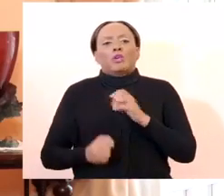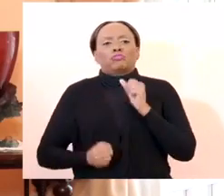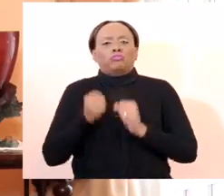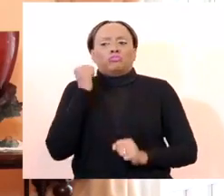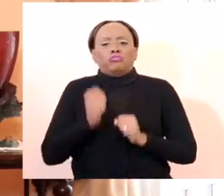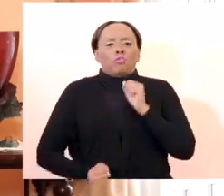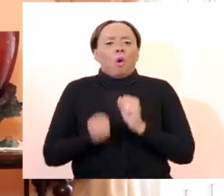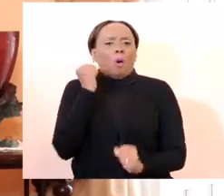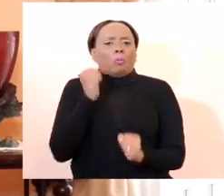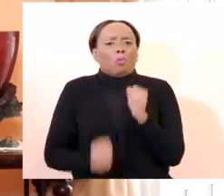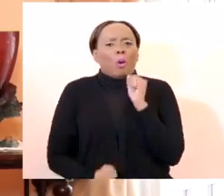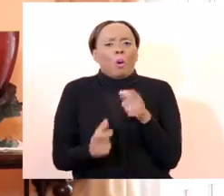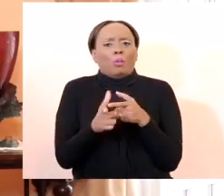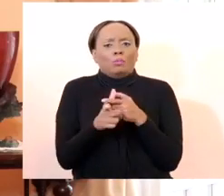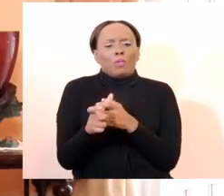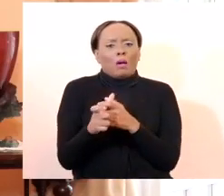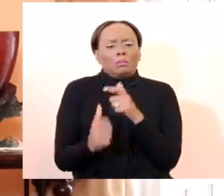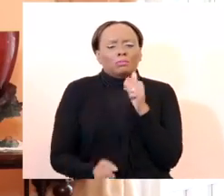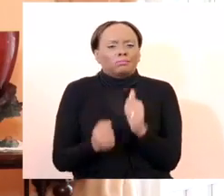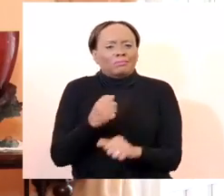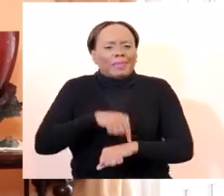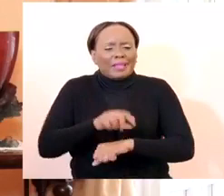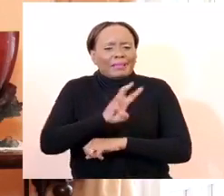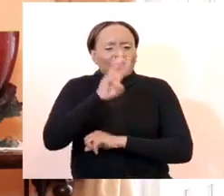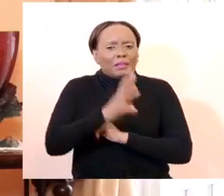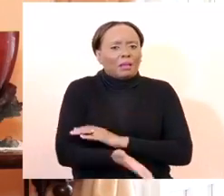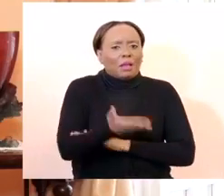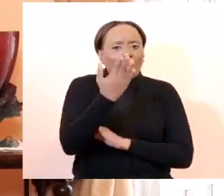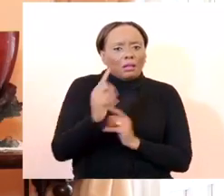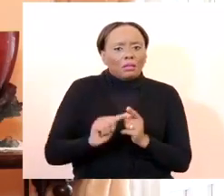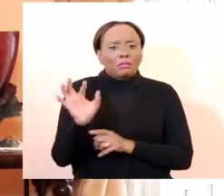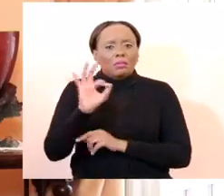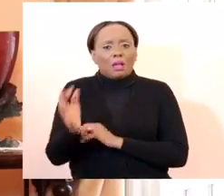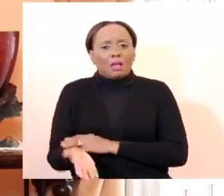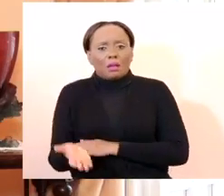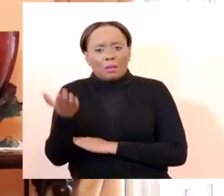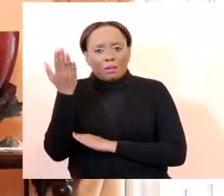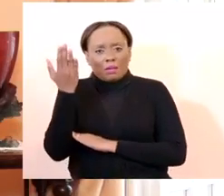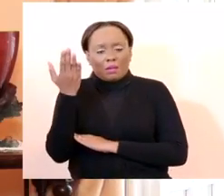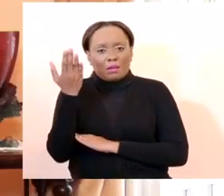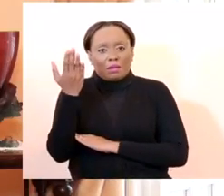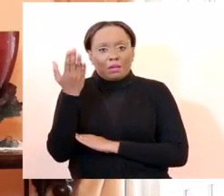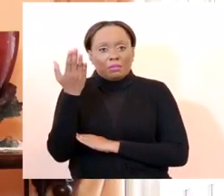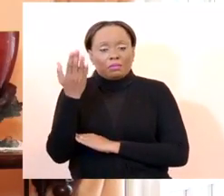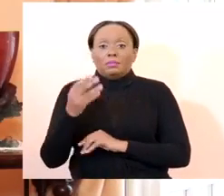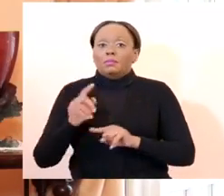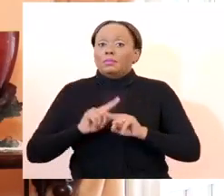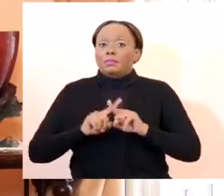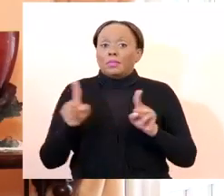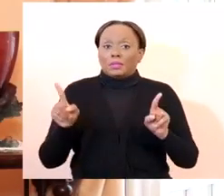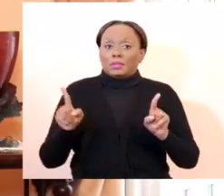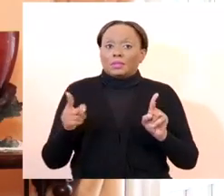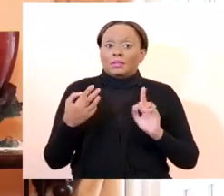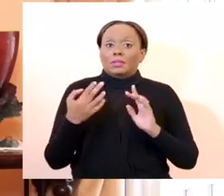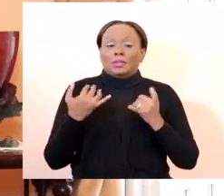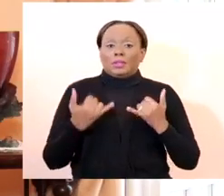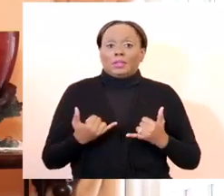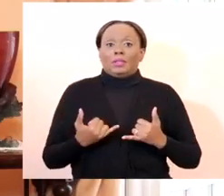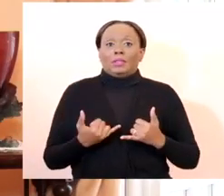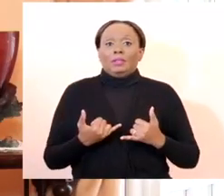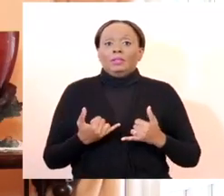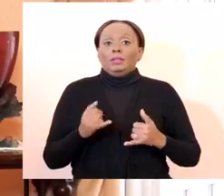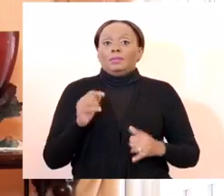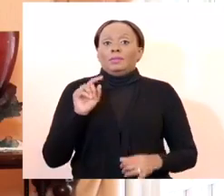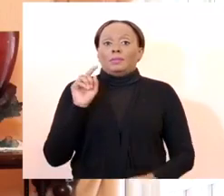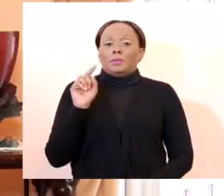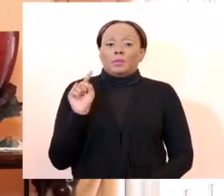or whatever it is, you can do that 6 a.m. to 9 a.m. But let's make it clear that the stipulation in this instance is